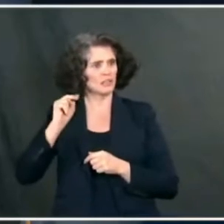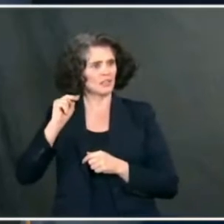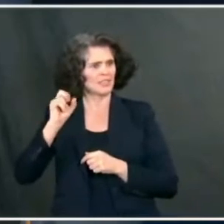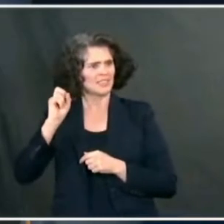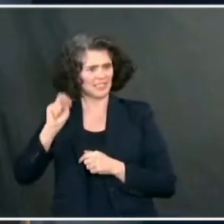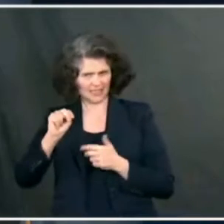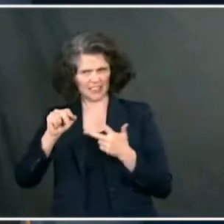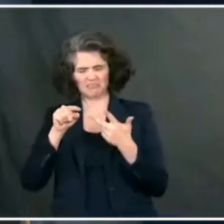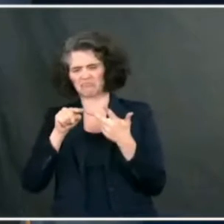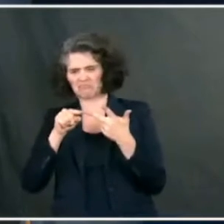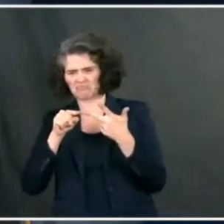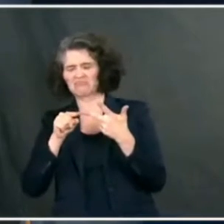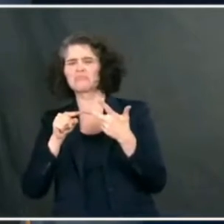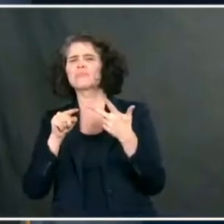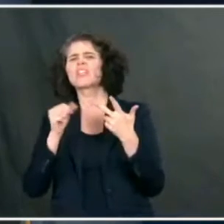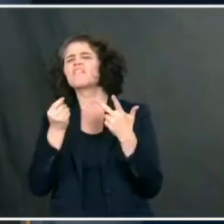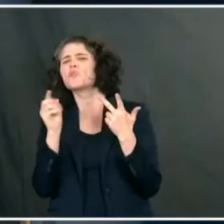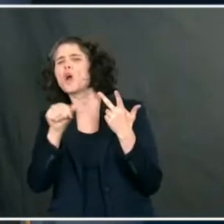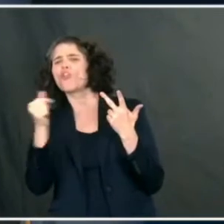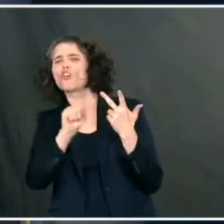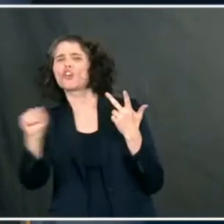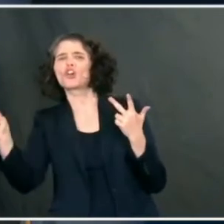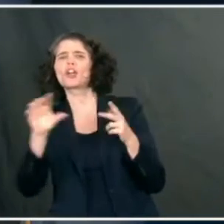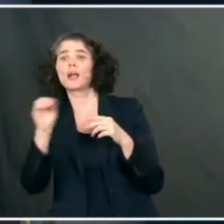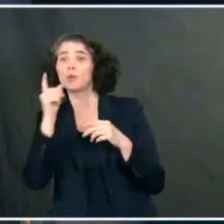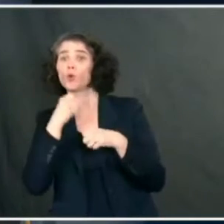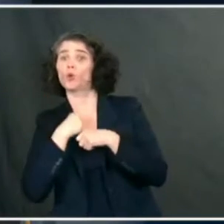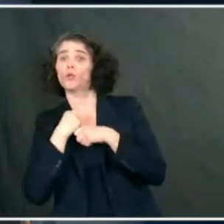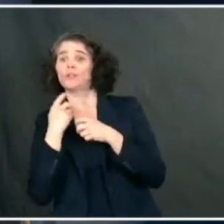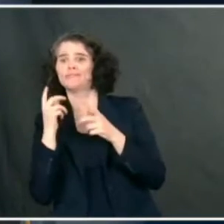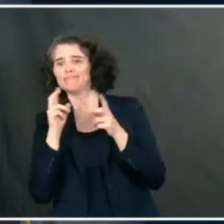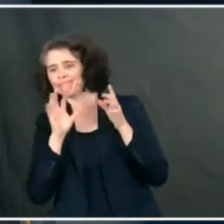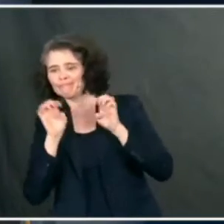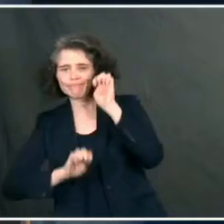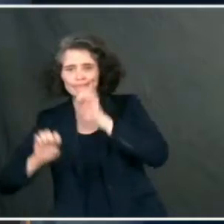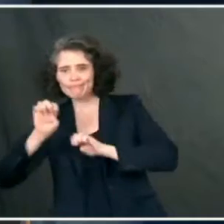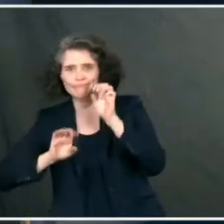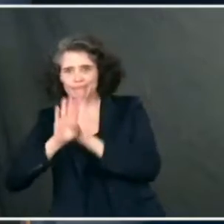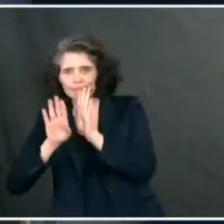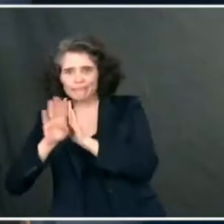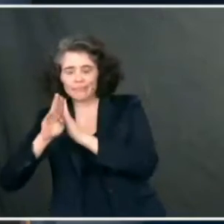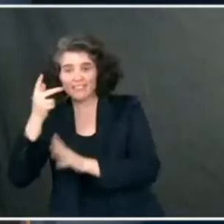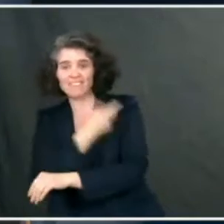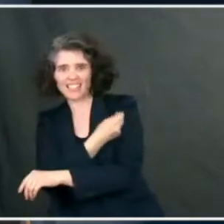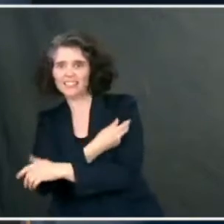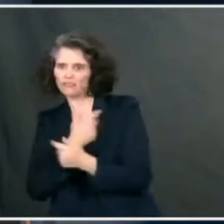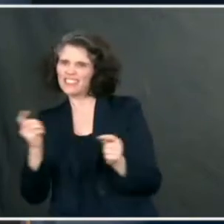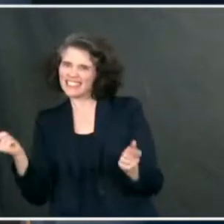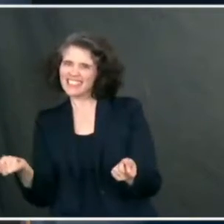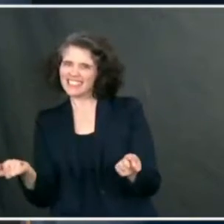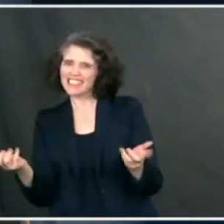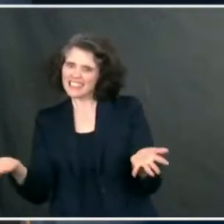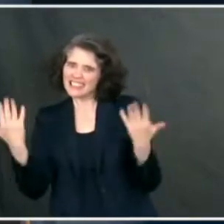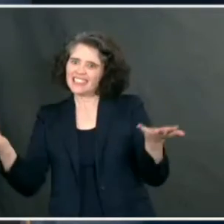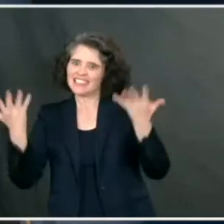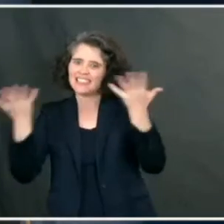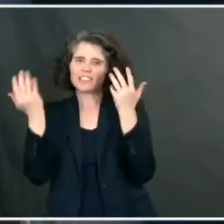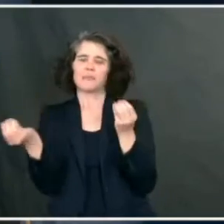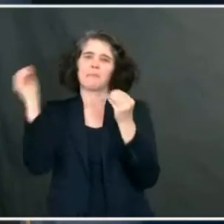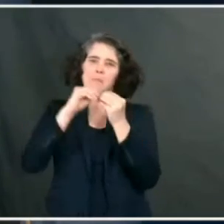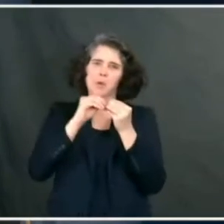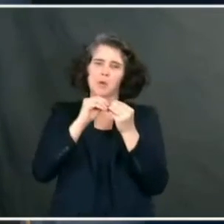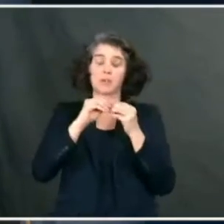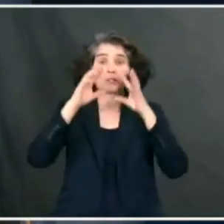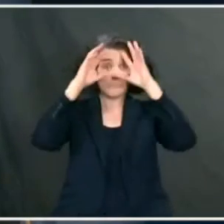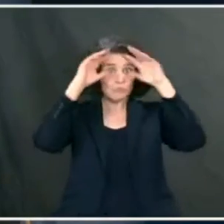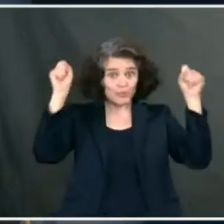of the companies. But also, as the president has said in his plan, to do whatever he can to expand the availability